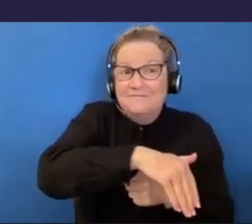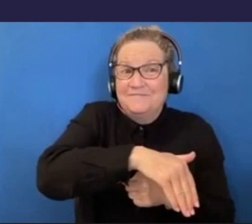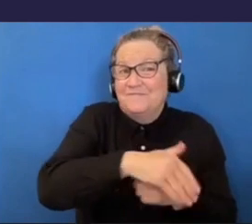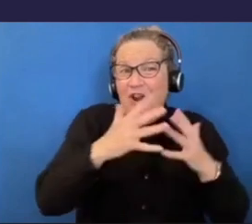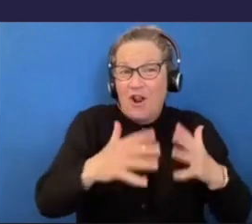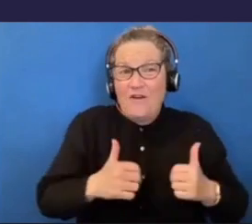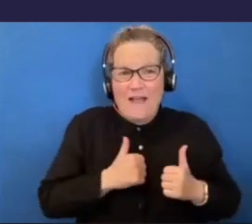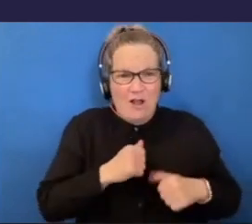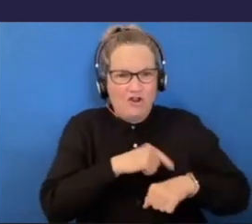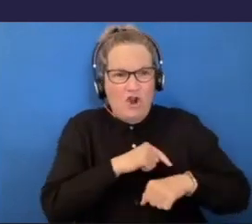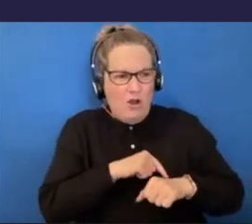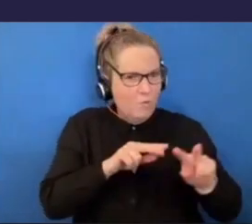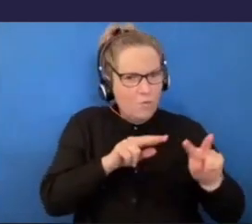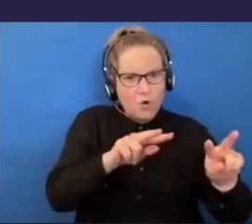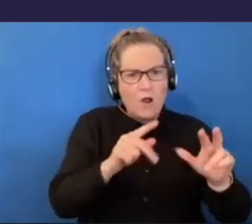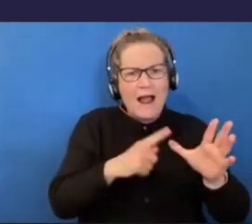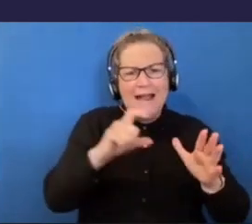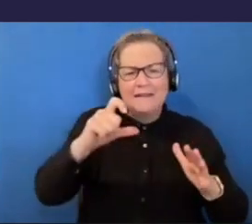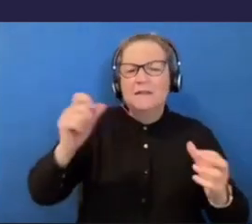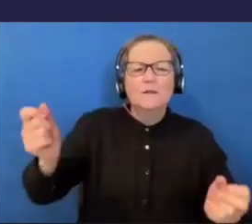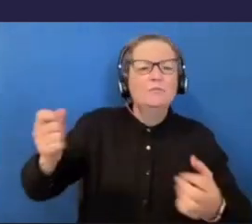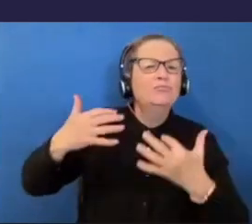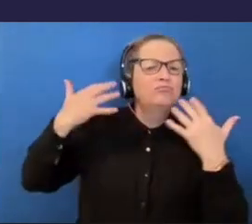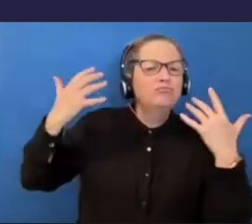of the TV in the air con watching the cricket.